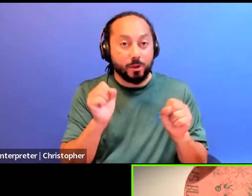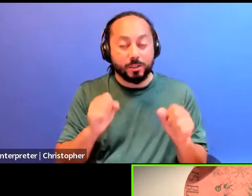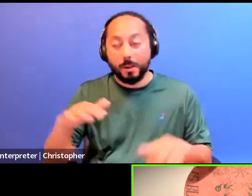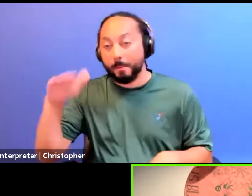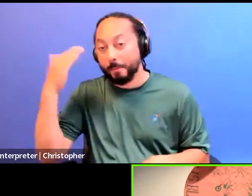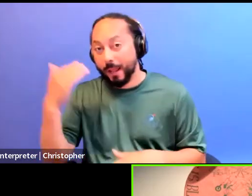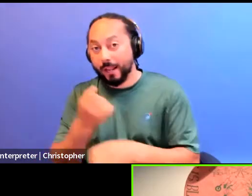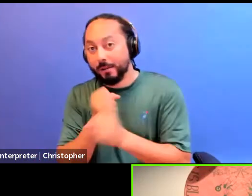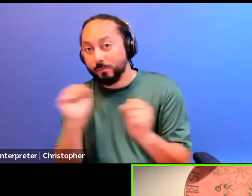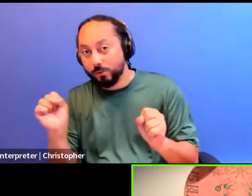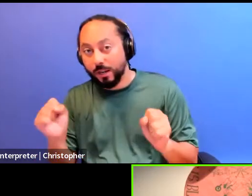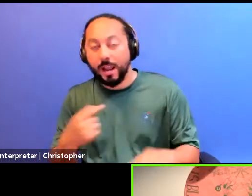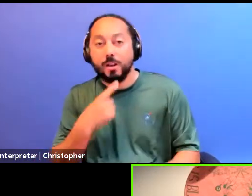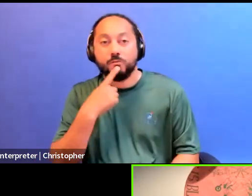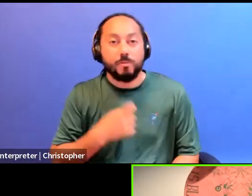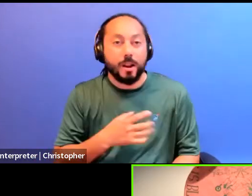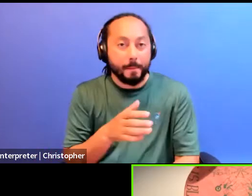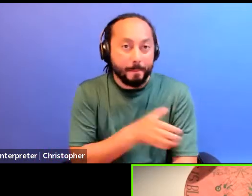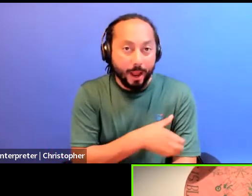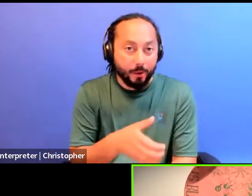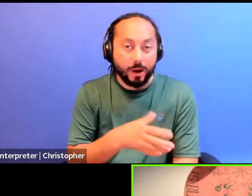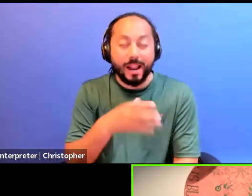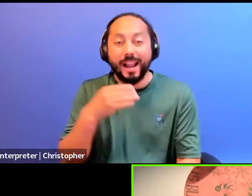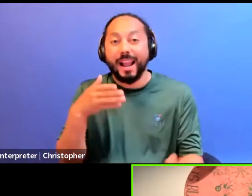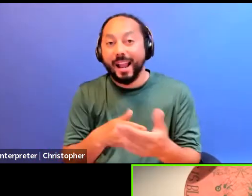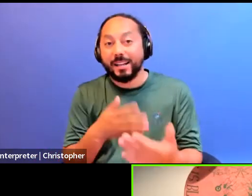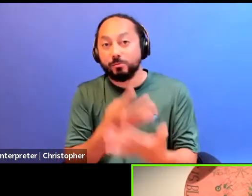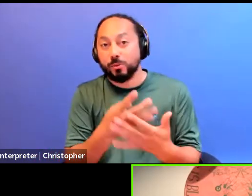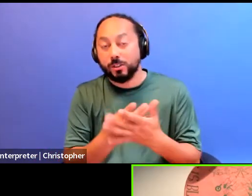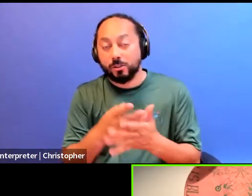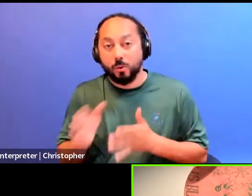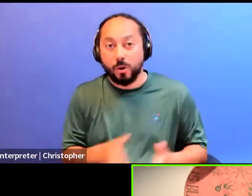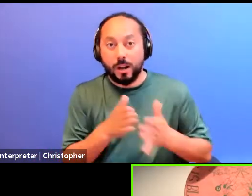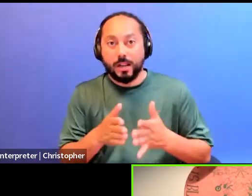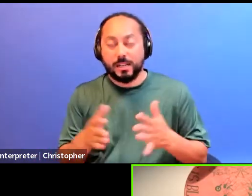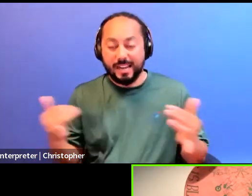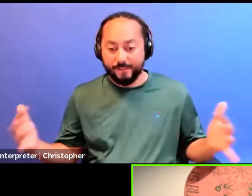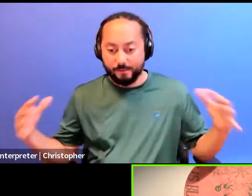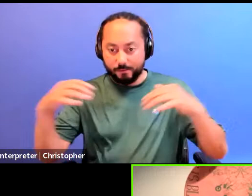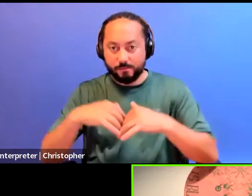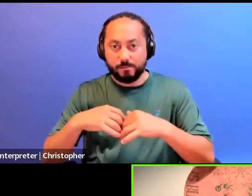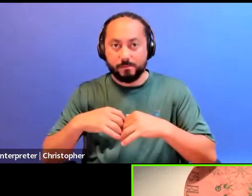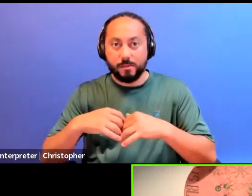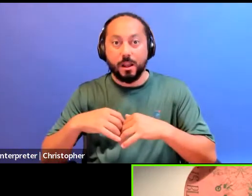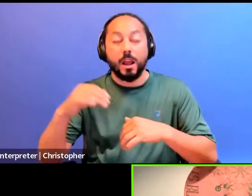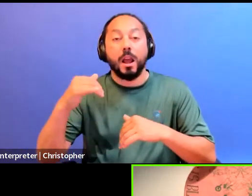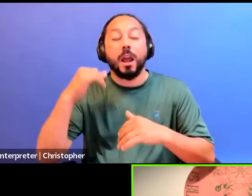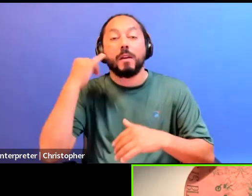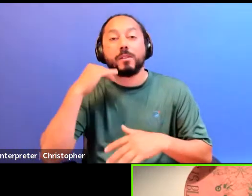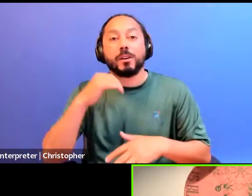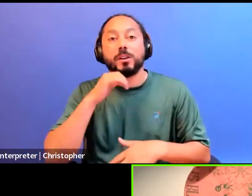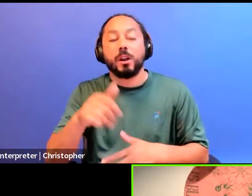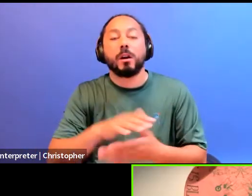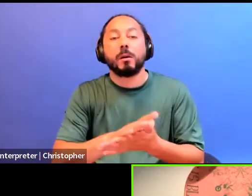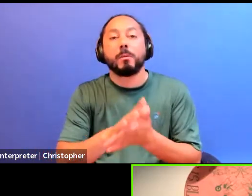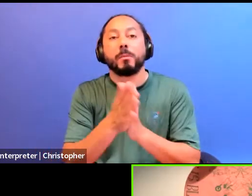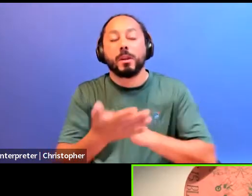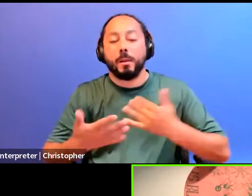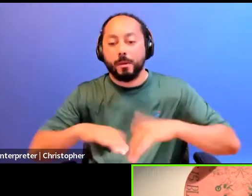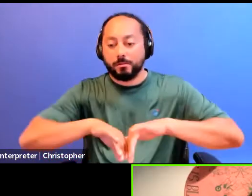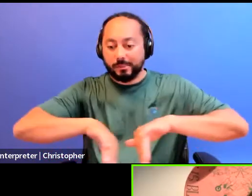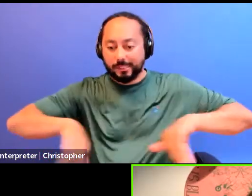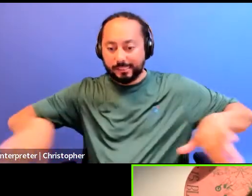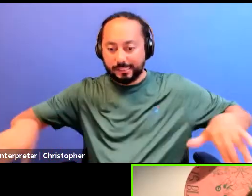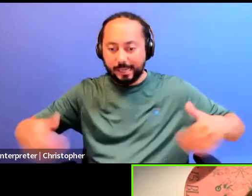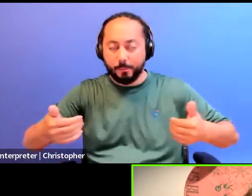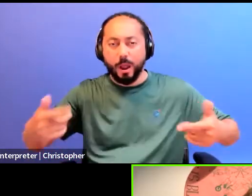and red power and anti-prison organizing had not been sidelined and sort of pushed into separate margins, but